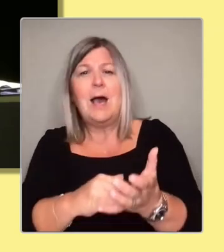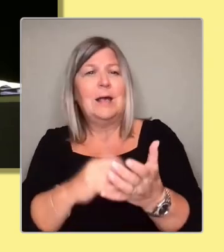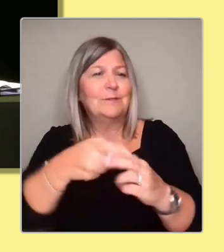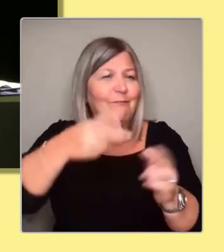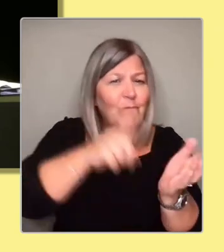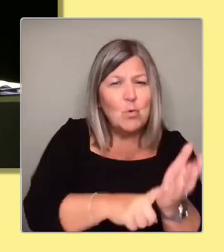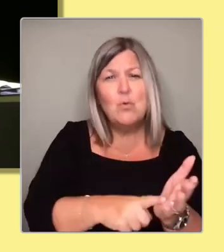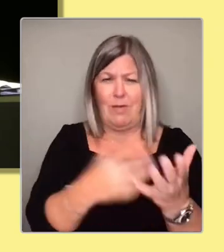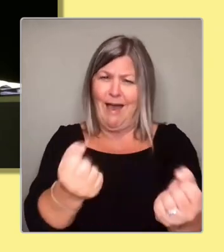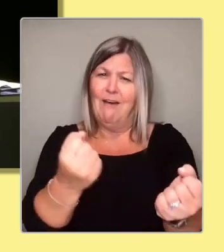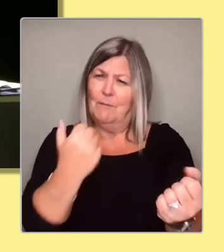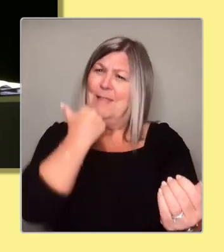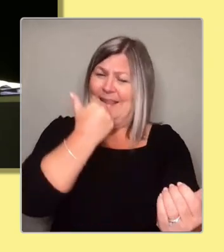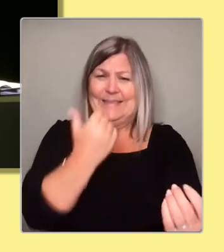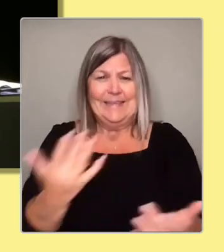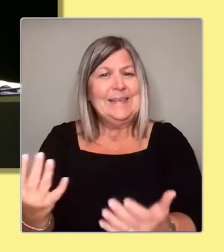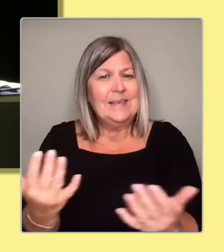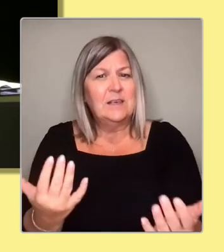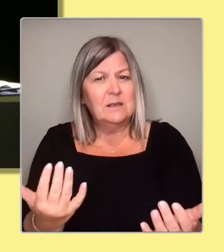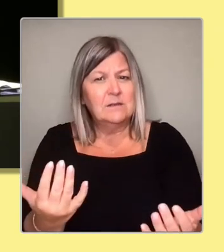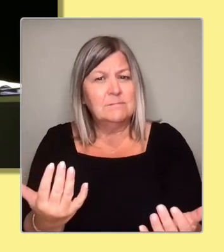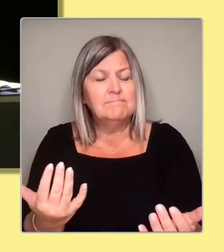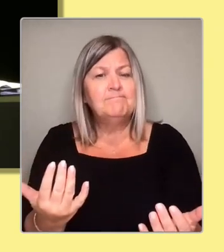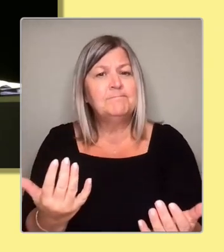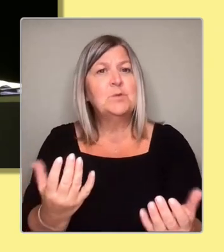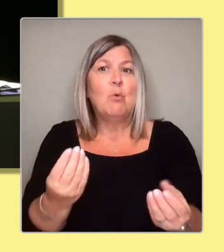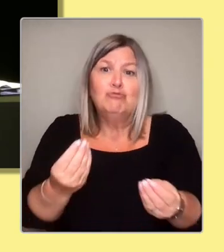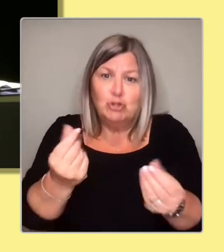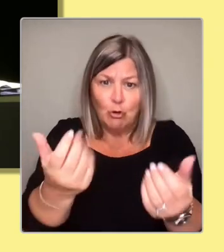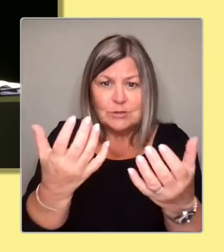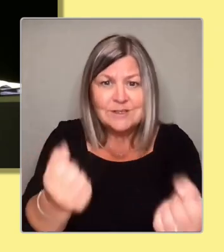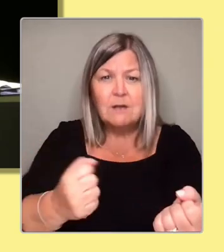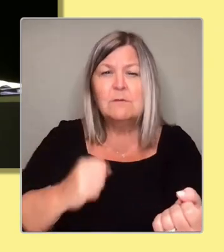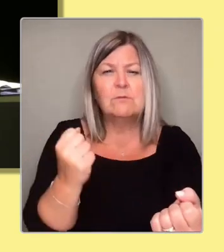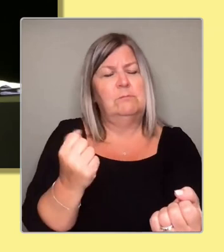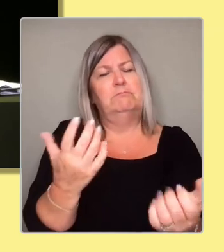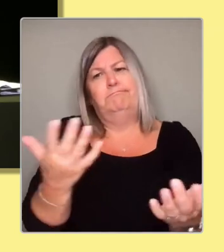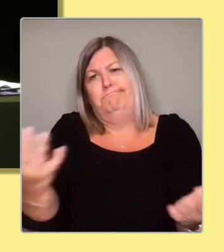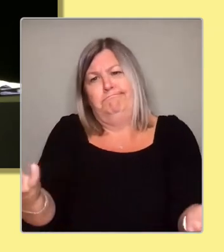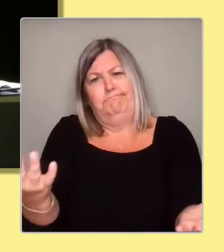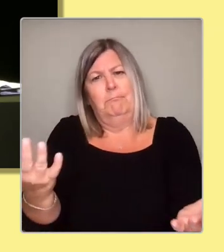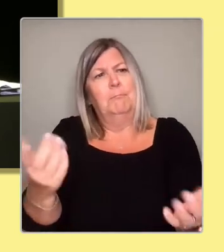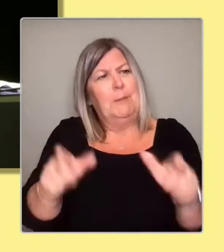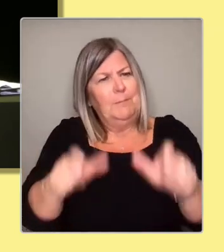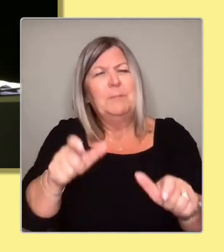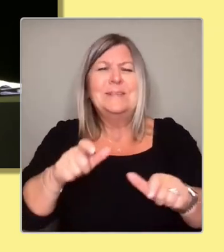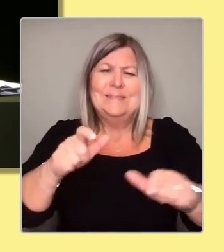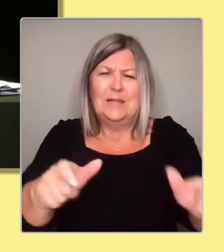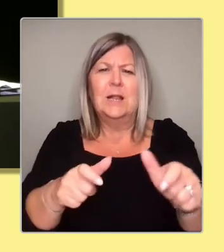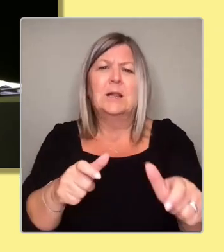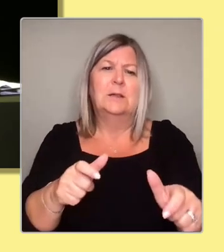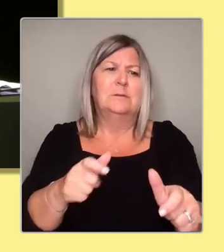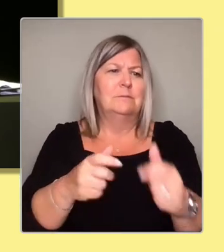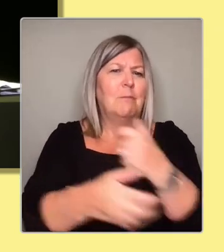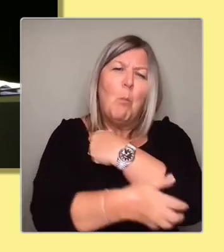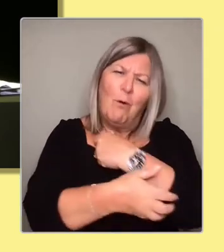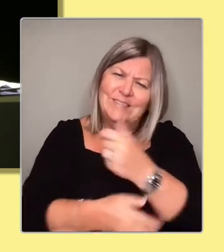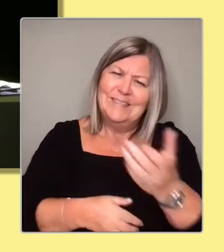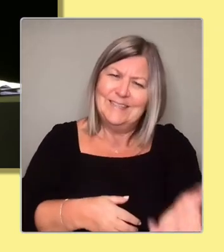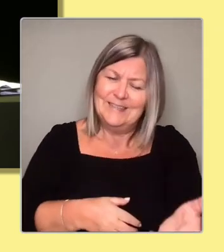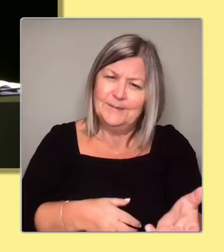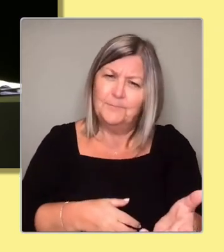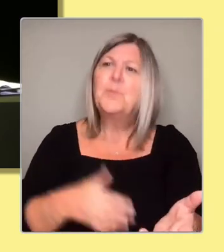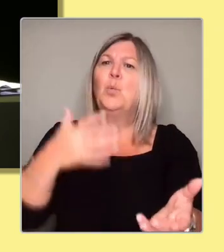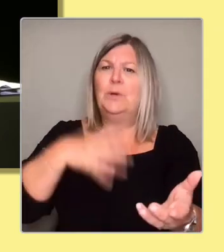our people are not in fuel poverty. It's about unlocking the potential of our green industries and ensuring